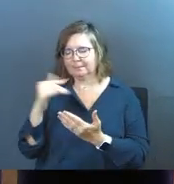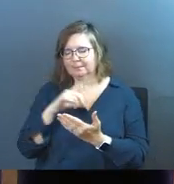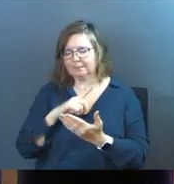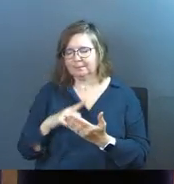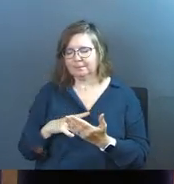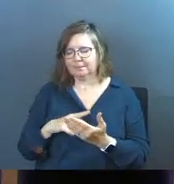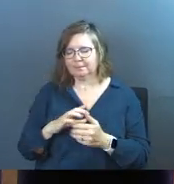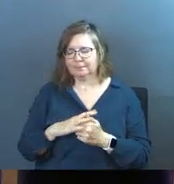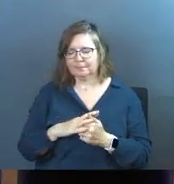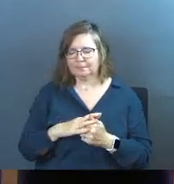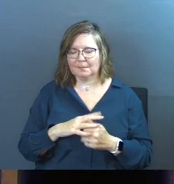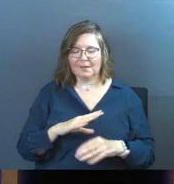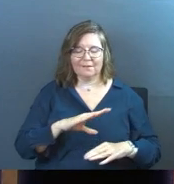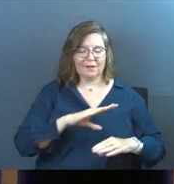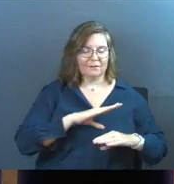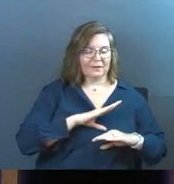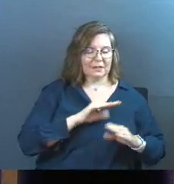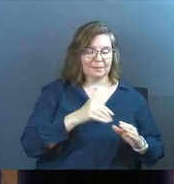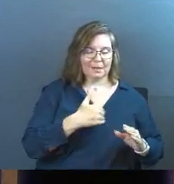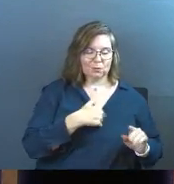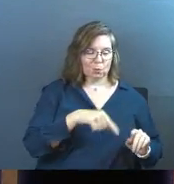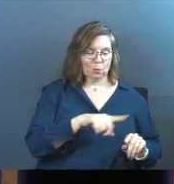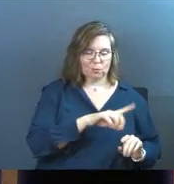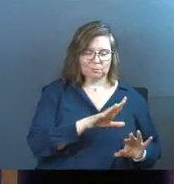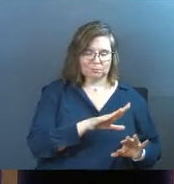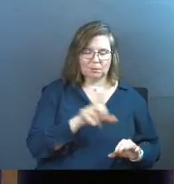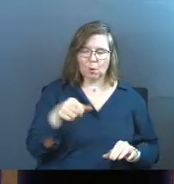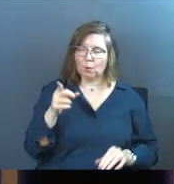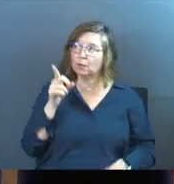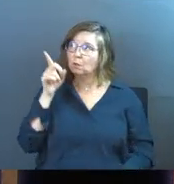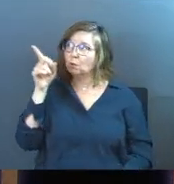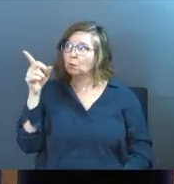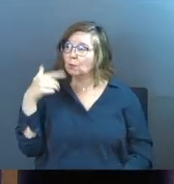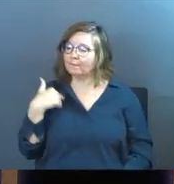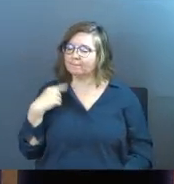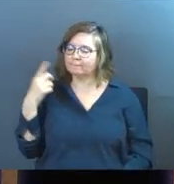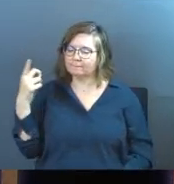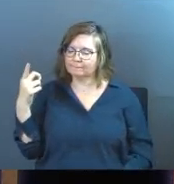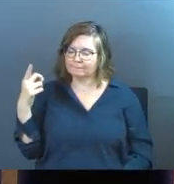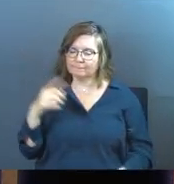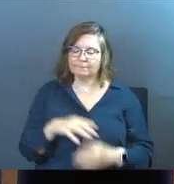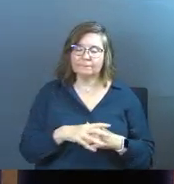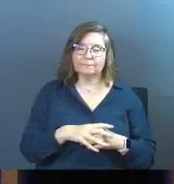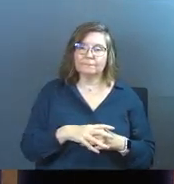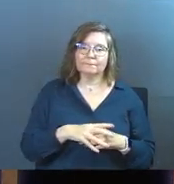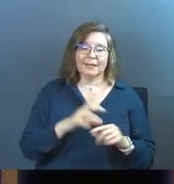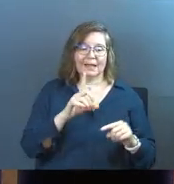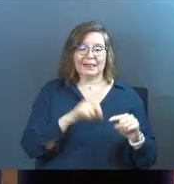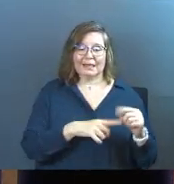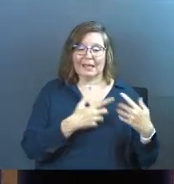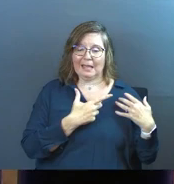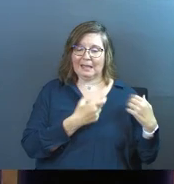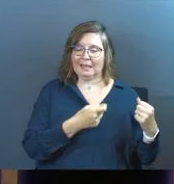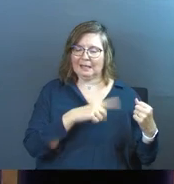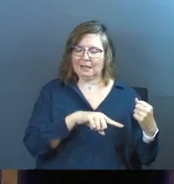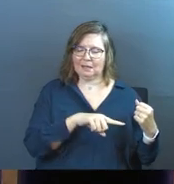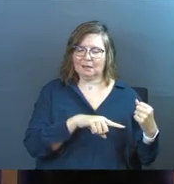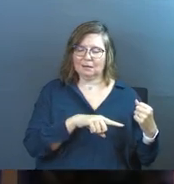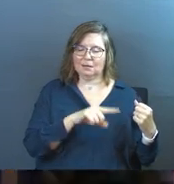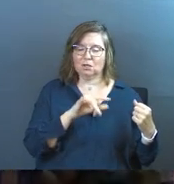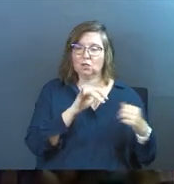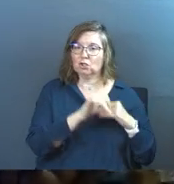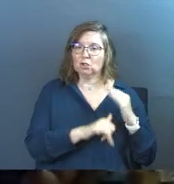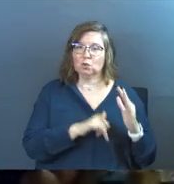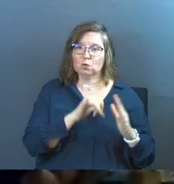They do not have the fulfillment of my soul. Only you do. They cannot heal me. YouTube